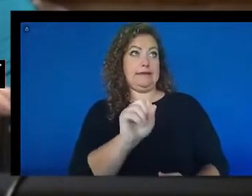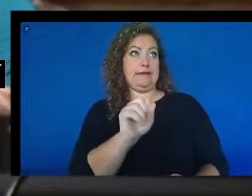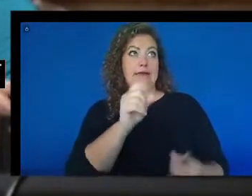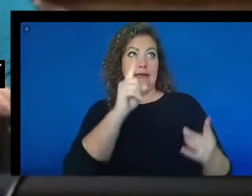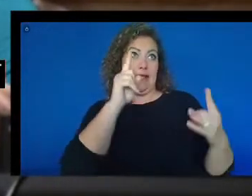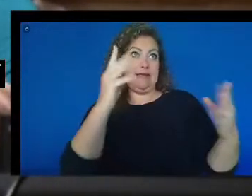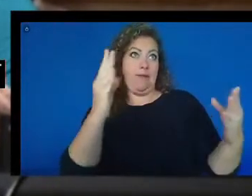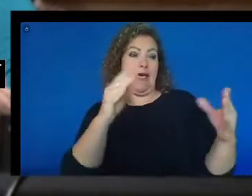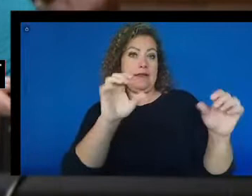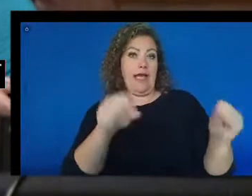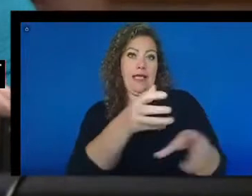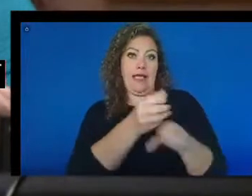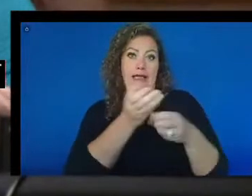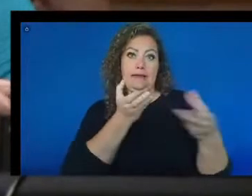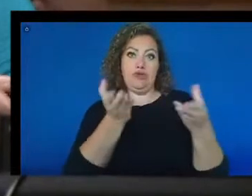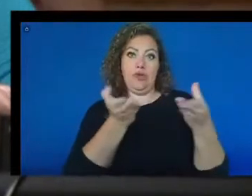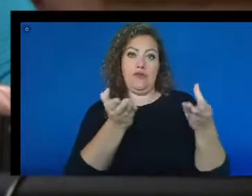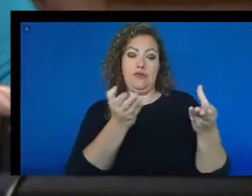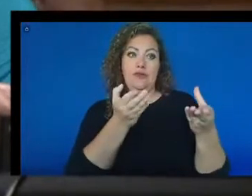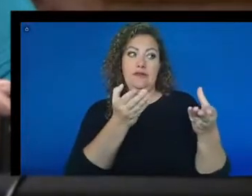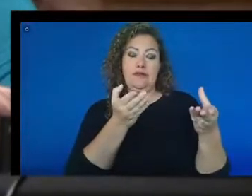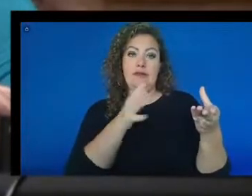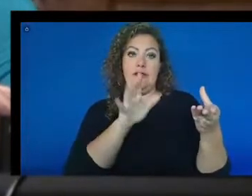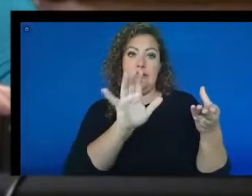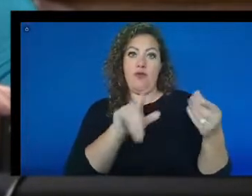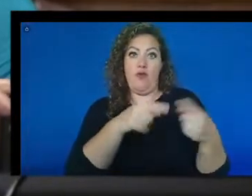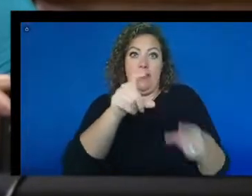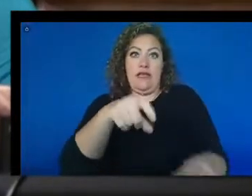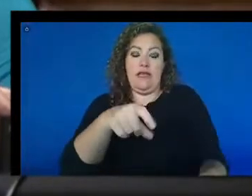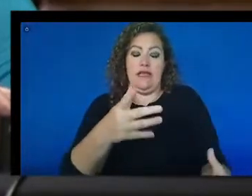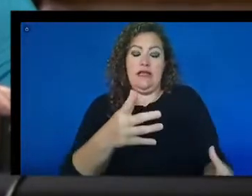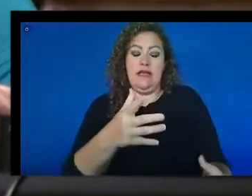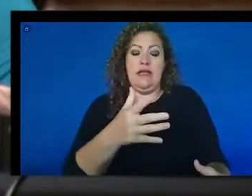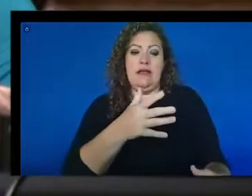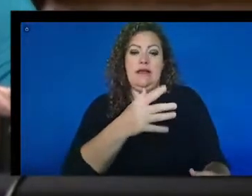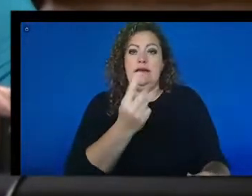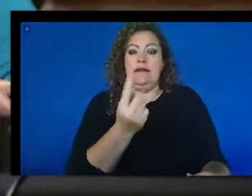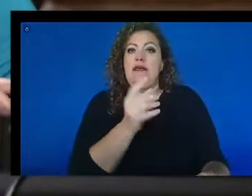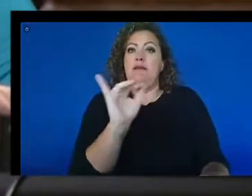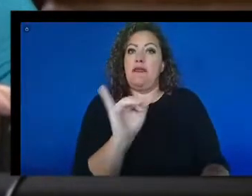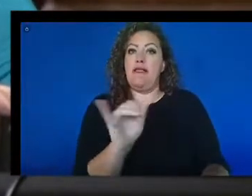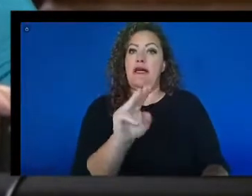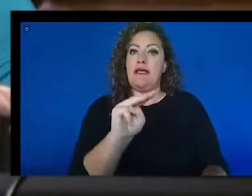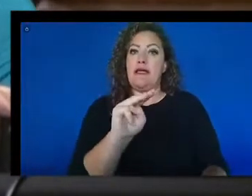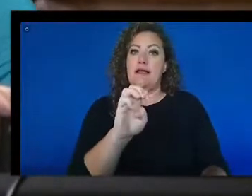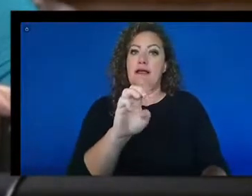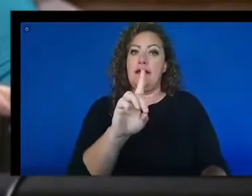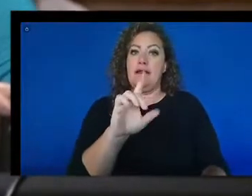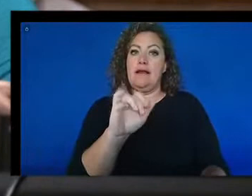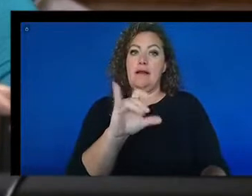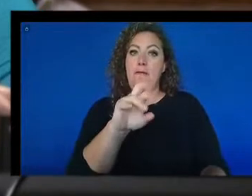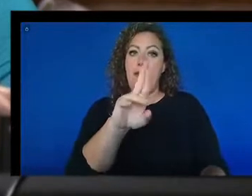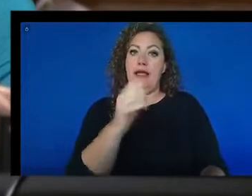obtain services from that when it's needed. Something like Medicare, for example,